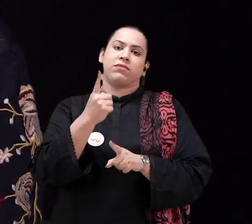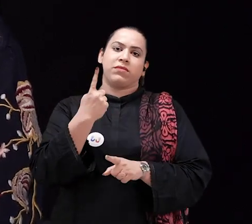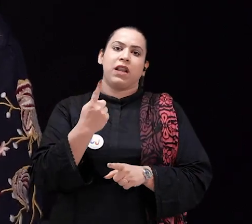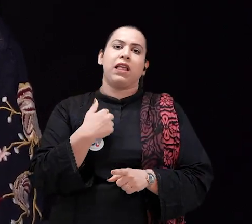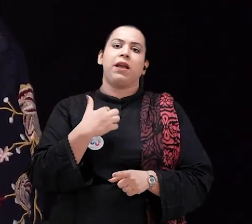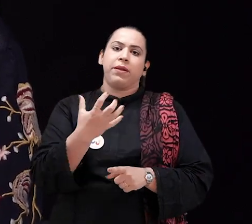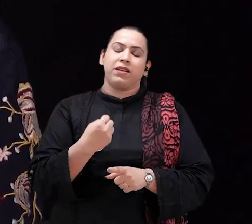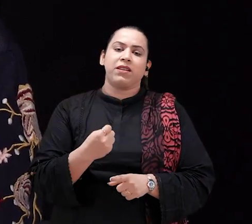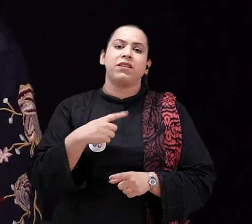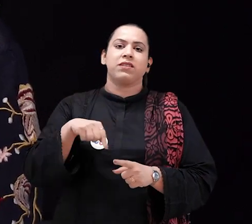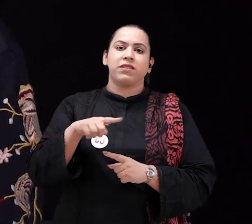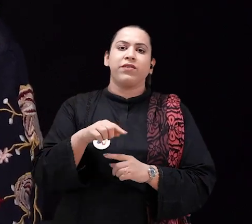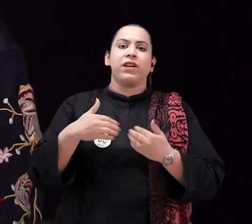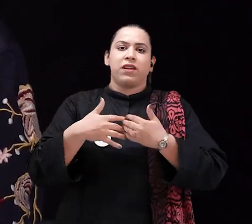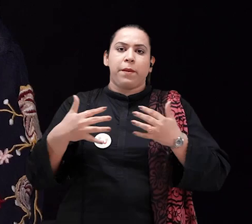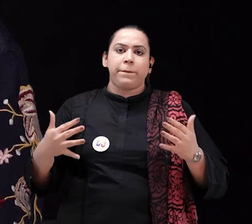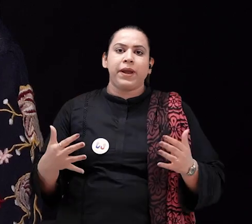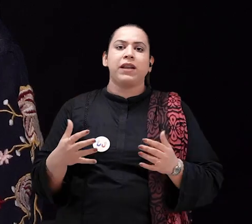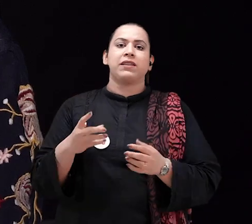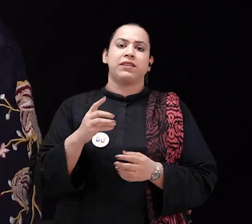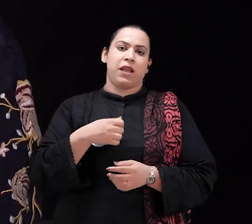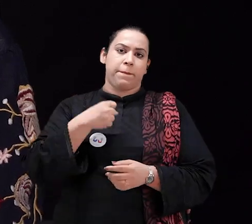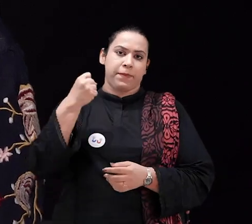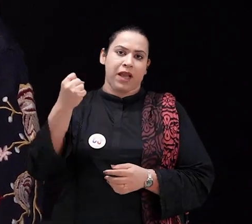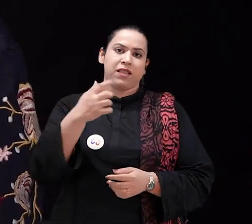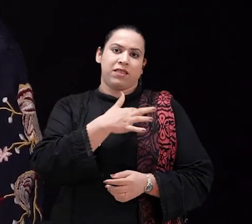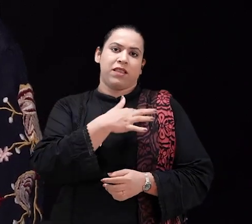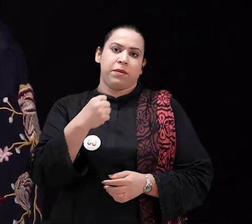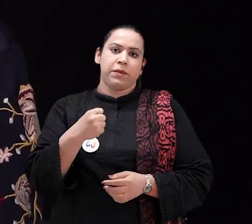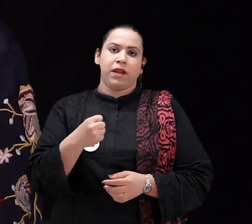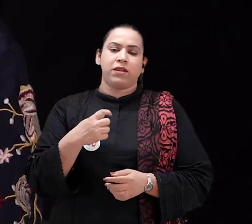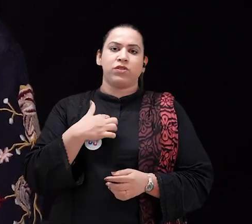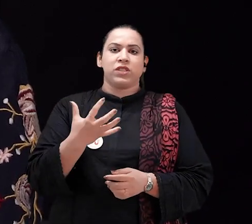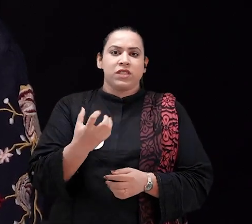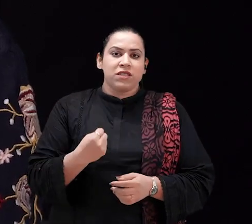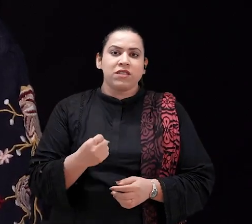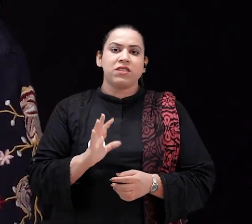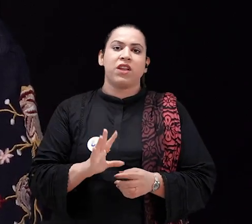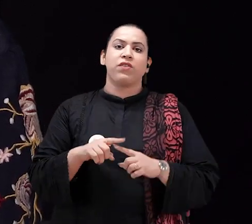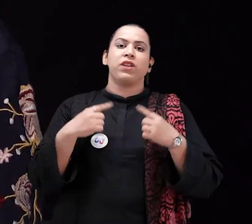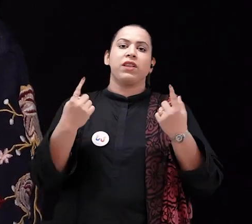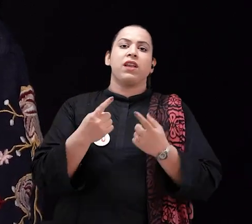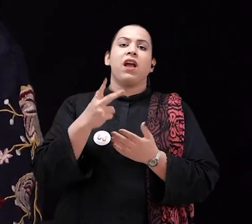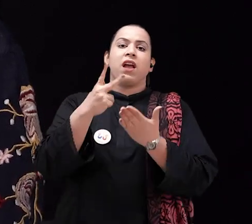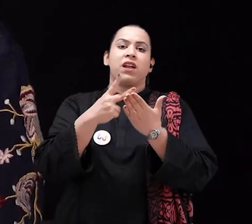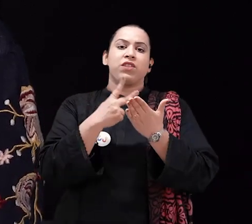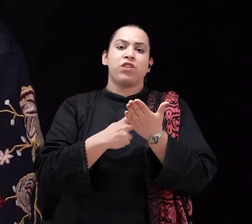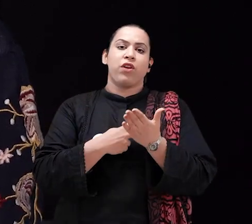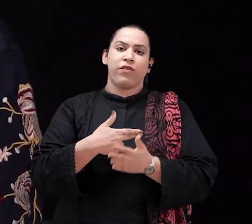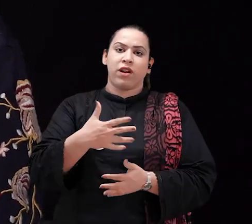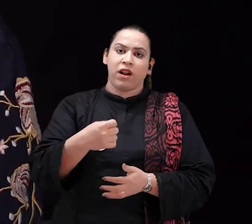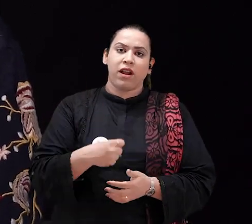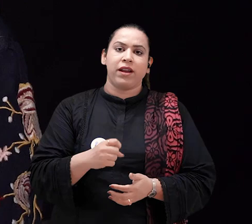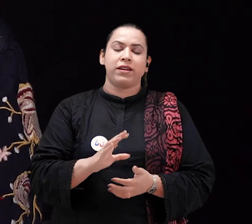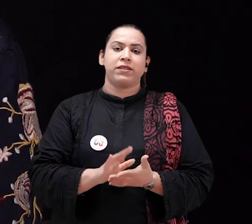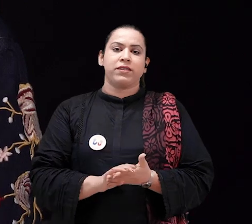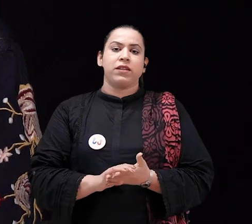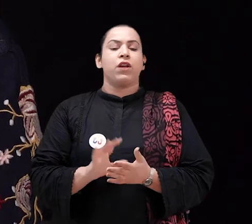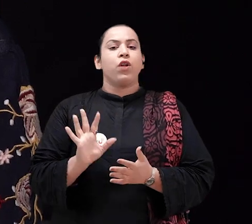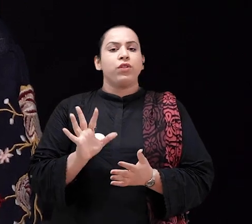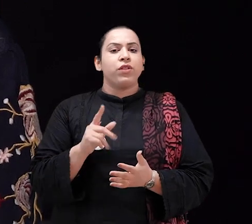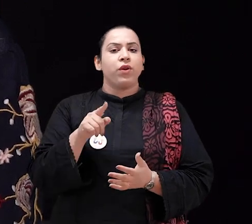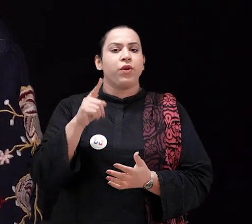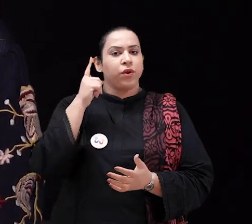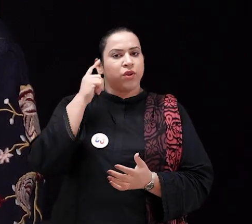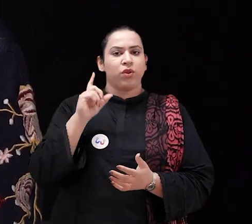because at the end of the day, we are all equal. We all deserve to live a life of independence, dignity, and we